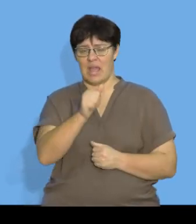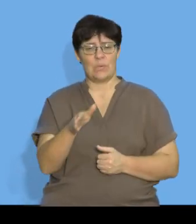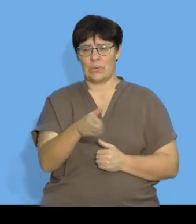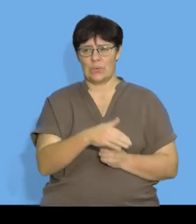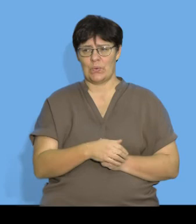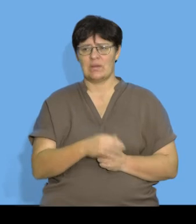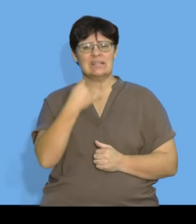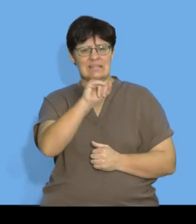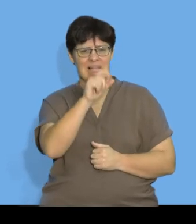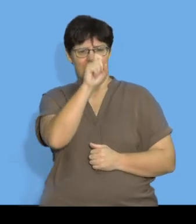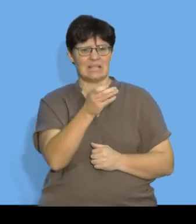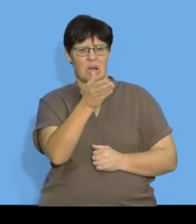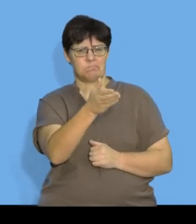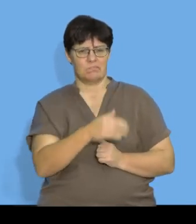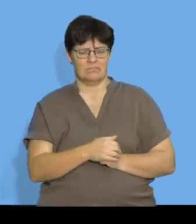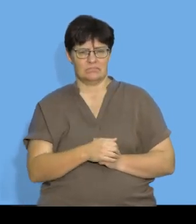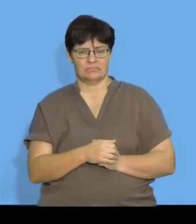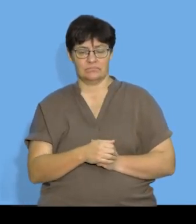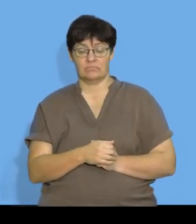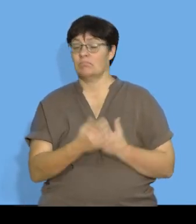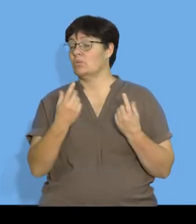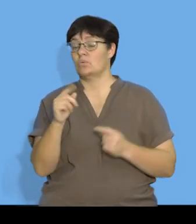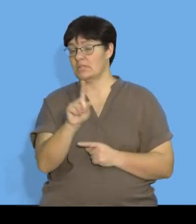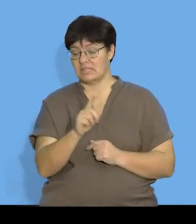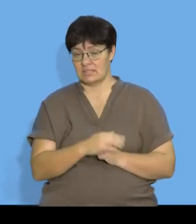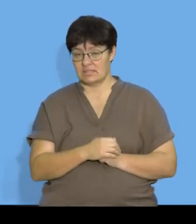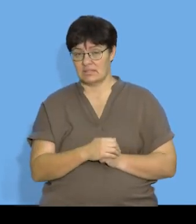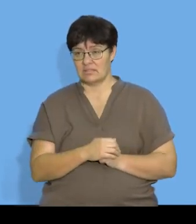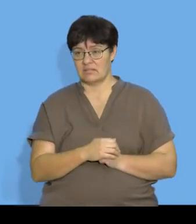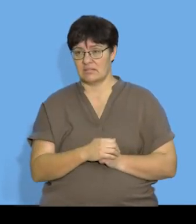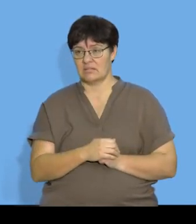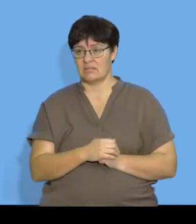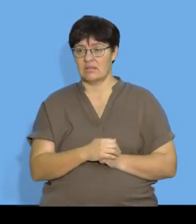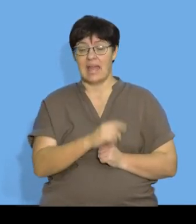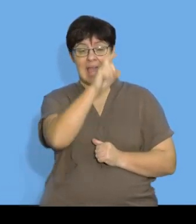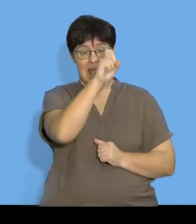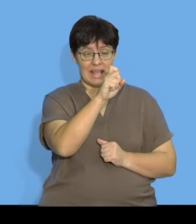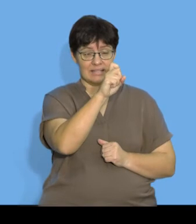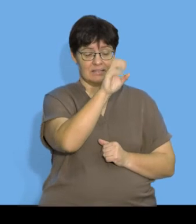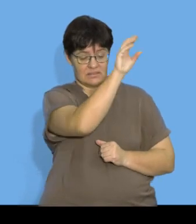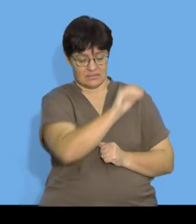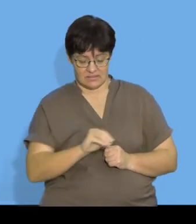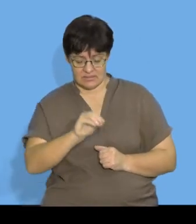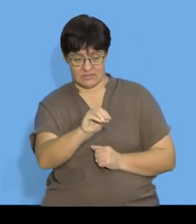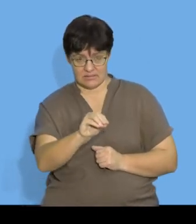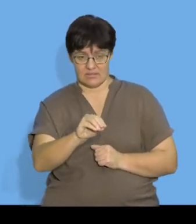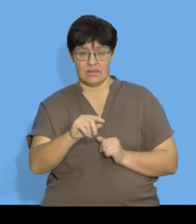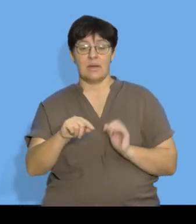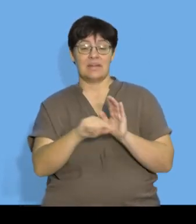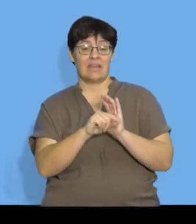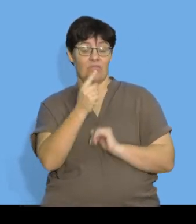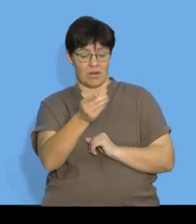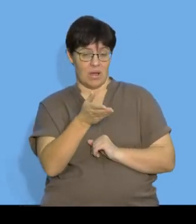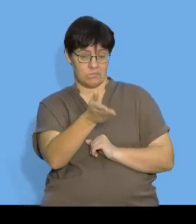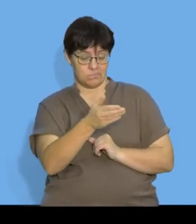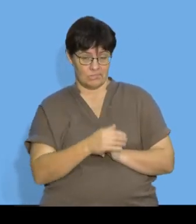x so what I'm going to do is I'm going to actually substitute in x is equal to negative 1 to find